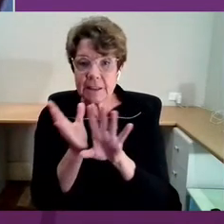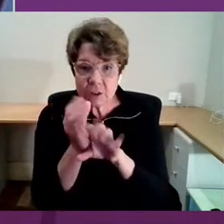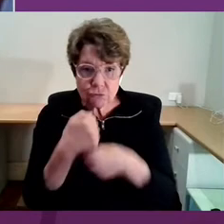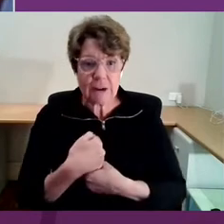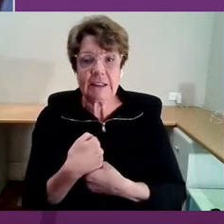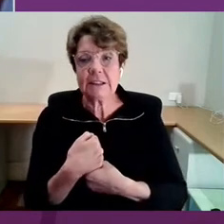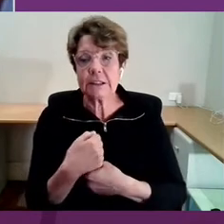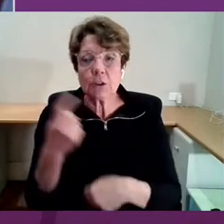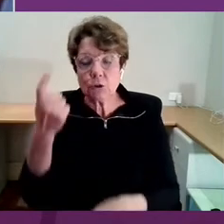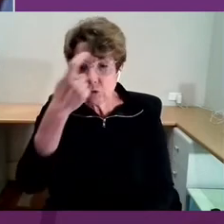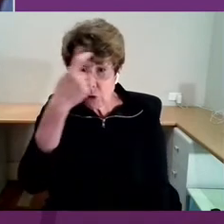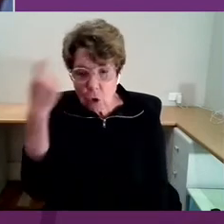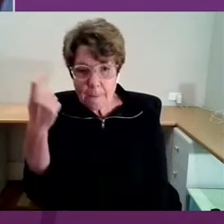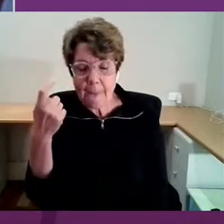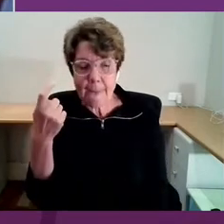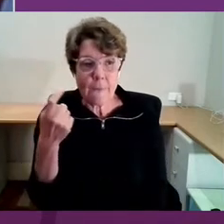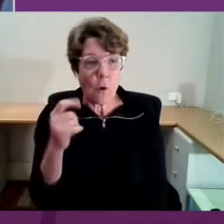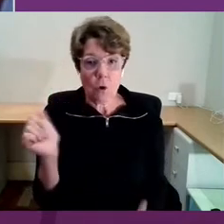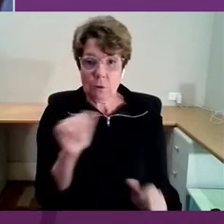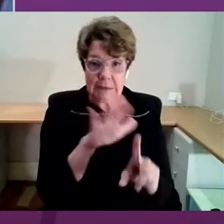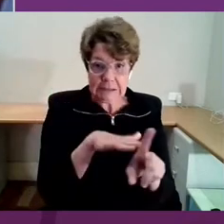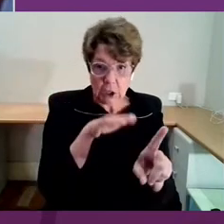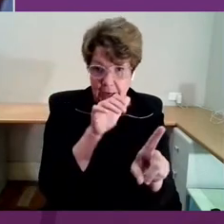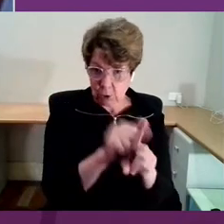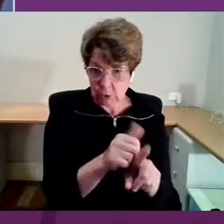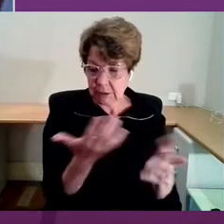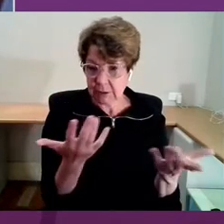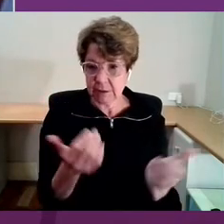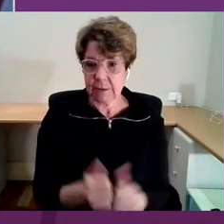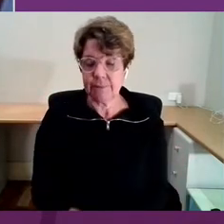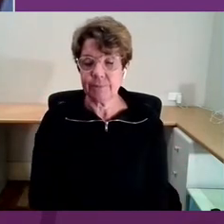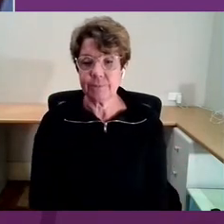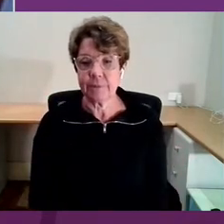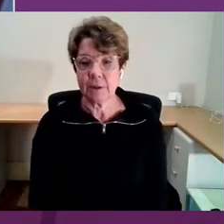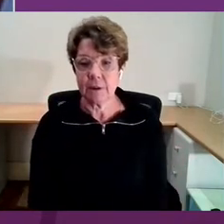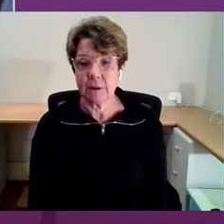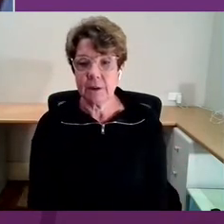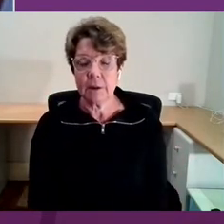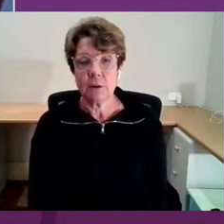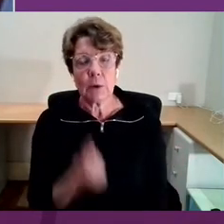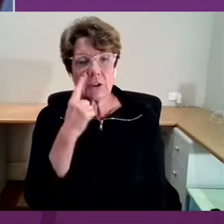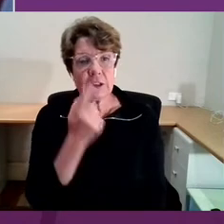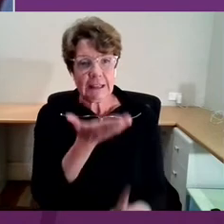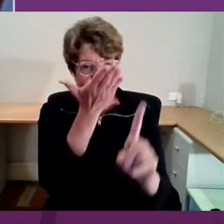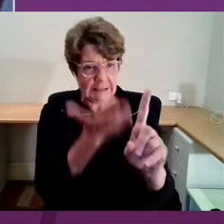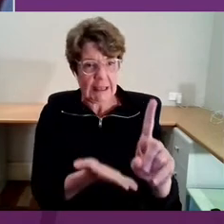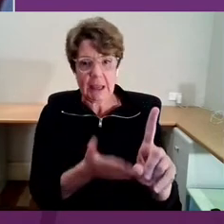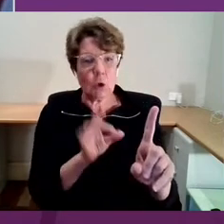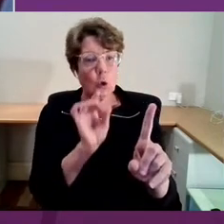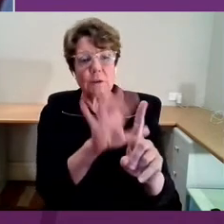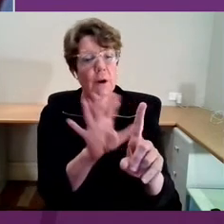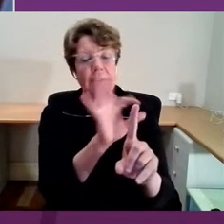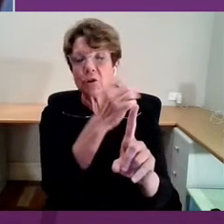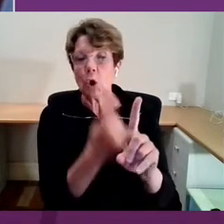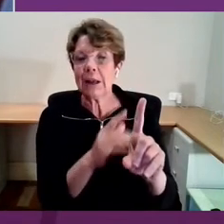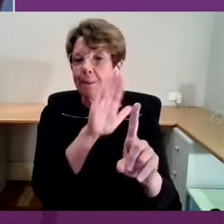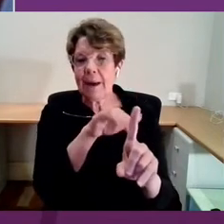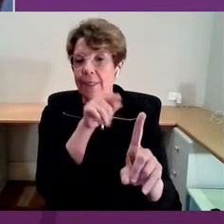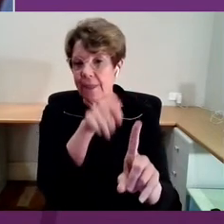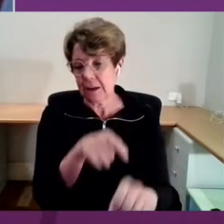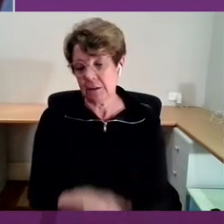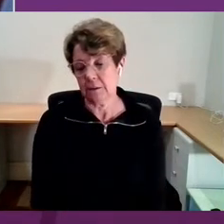or has a diagnosis, to see yourself as much more than that. To